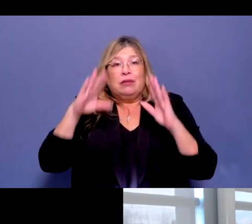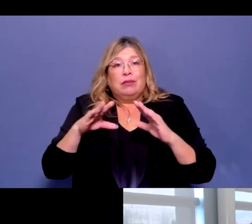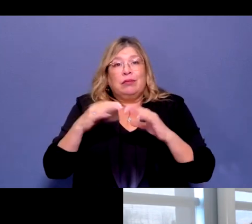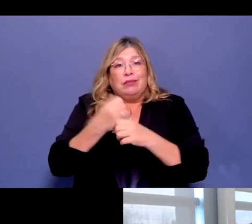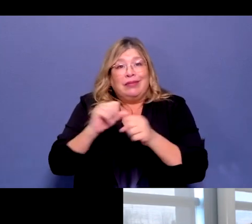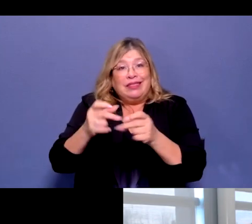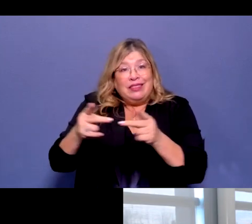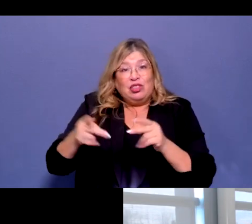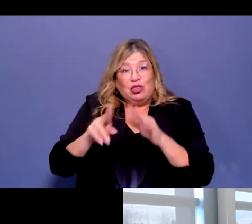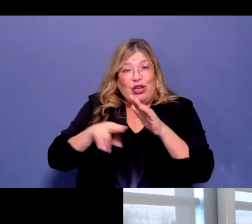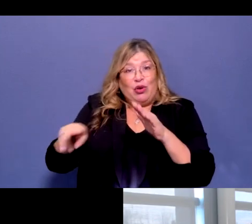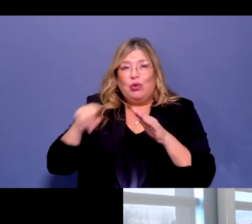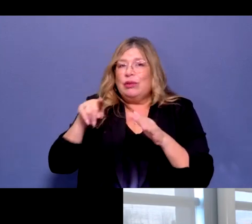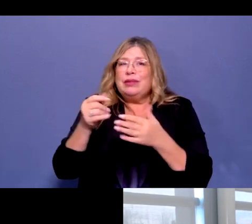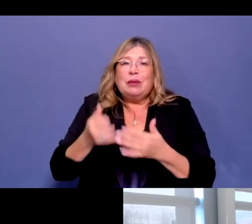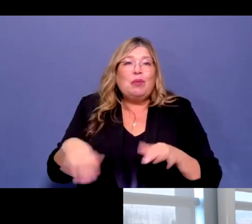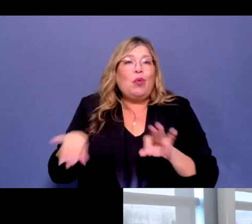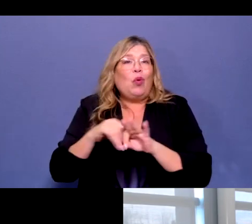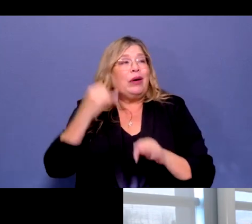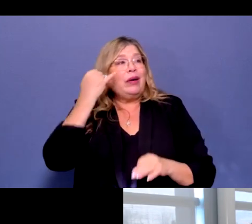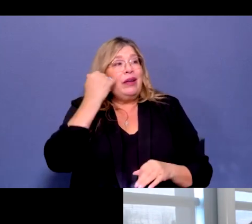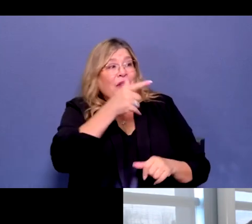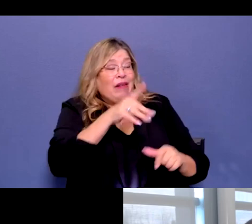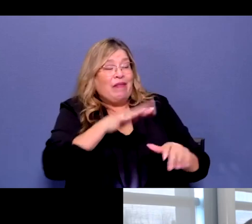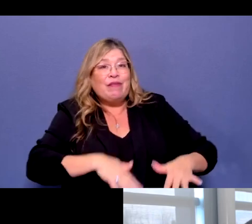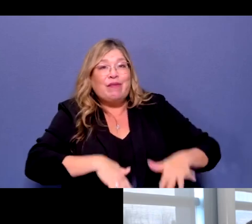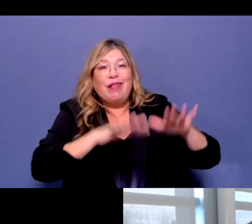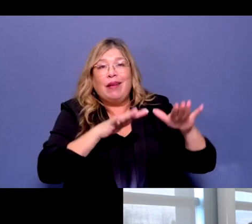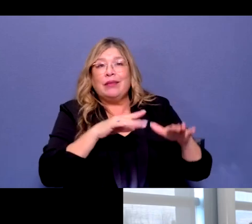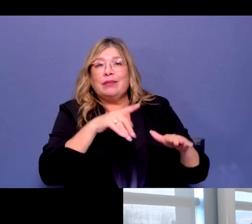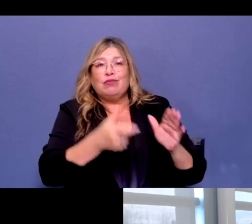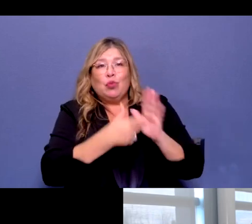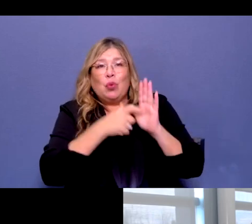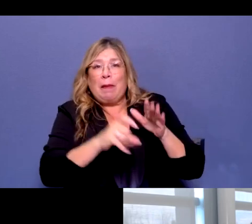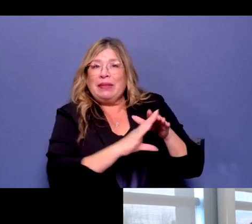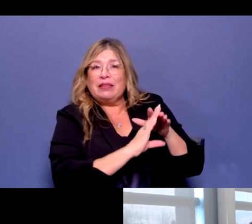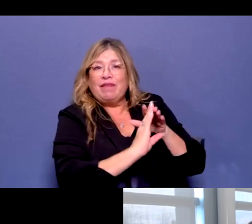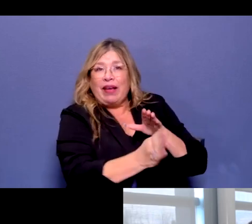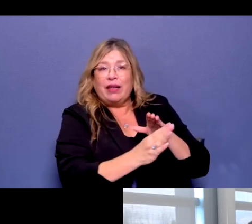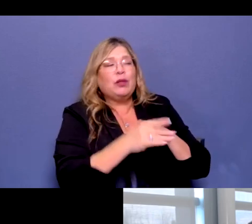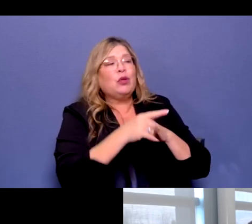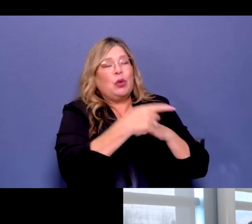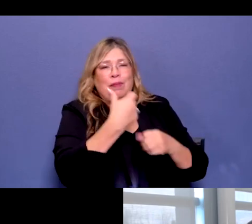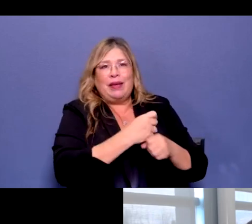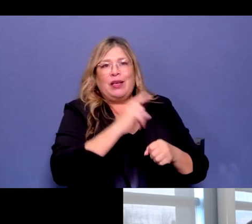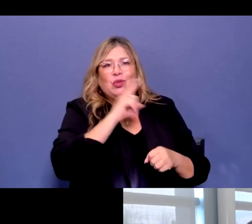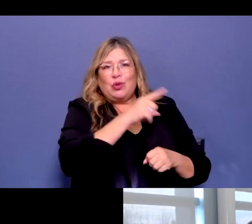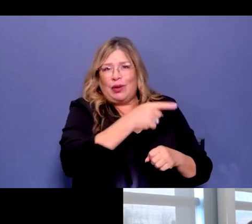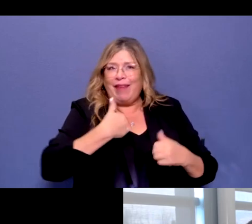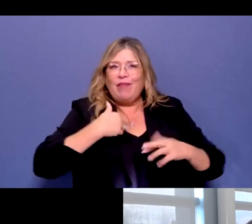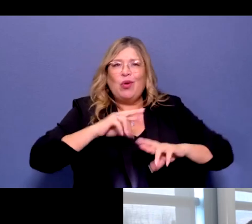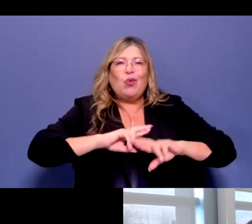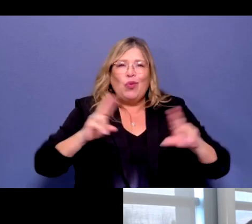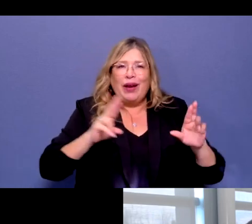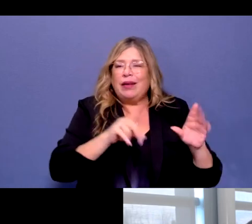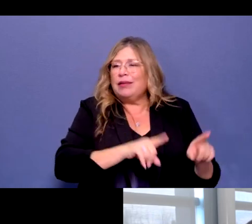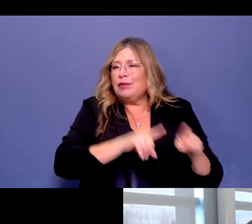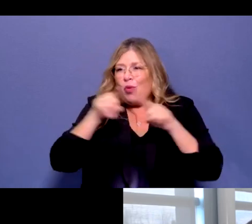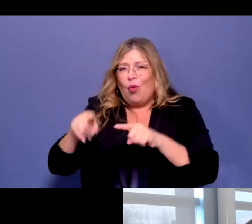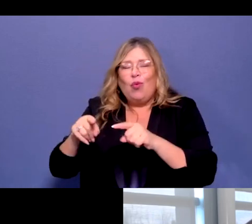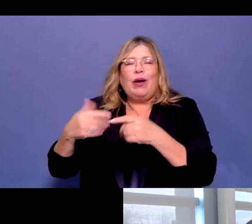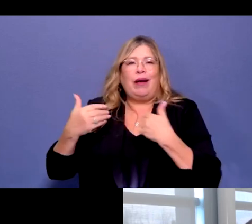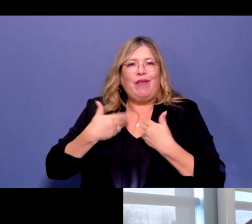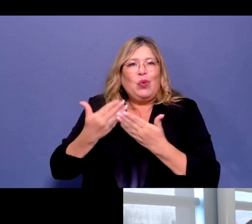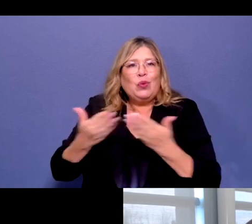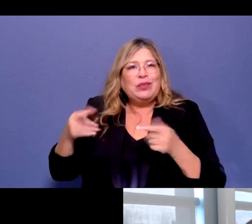out, or if there's any sort of evacuation set up by sheriffs, want those folks to have a place to go, have resource available to them.